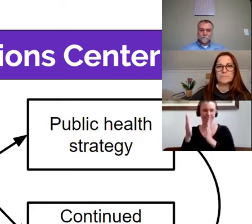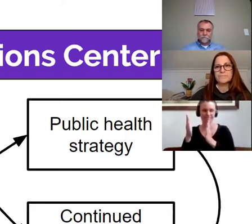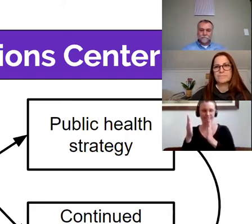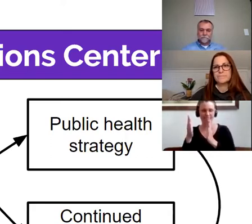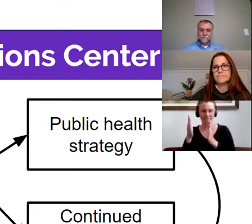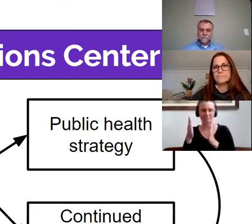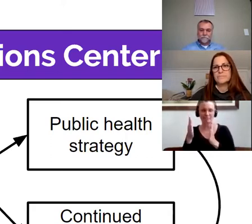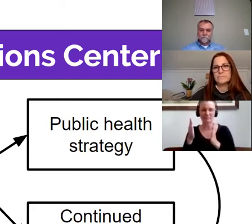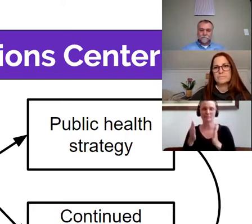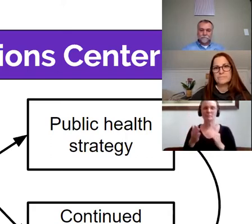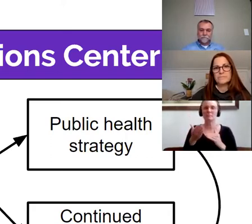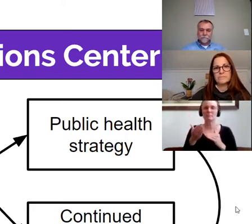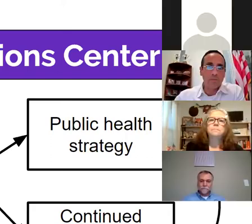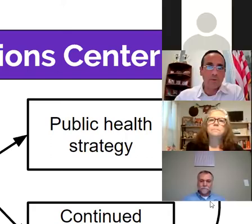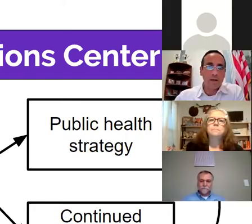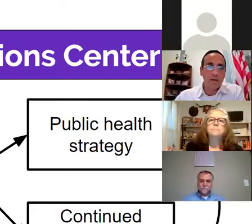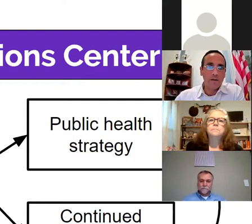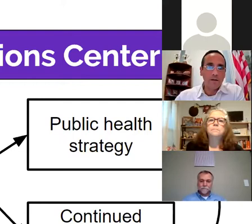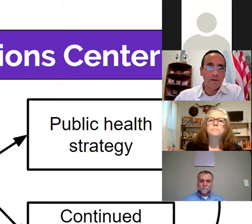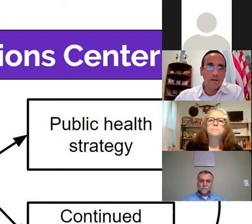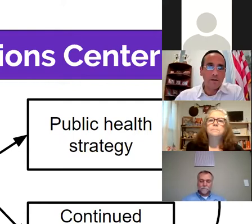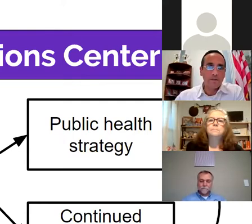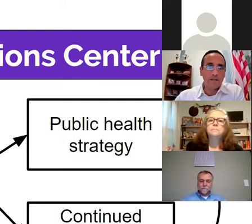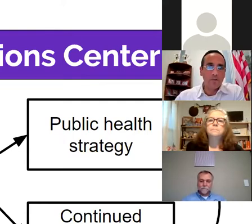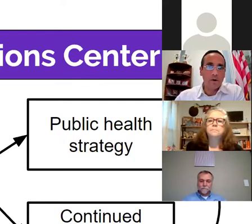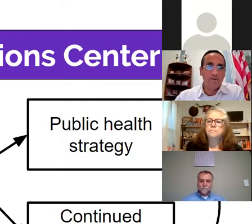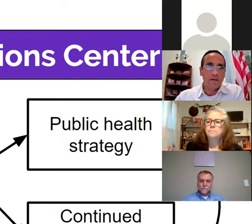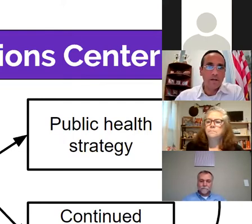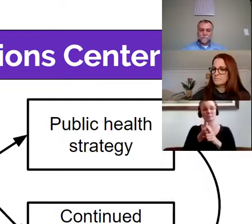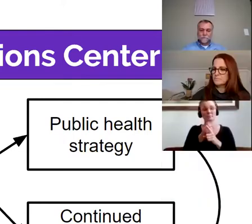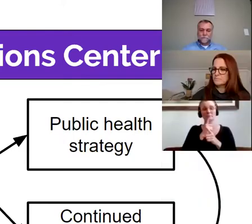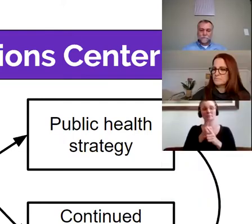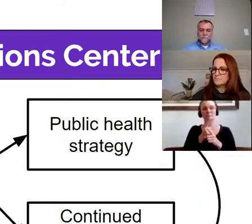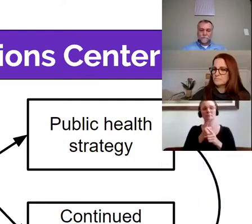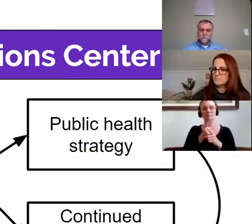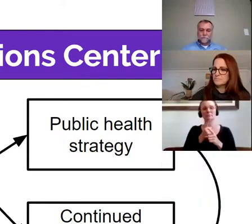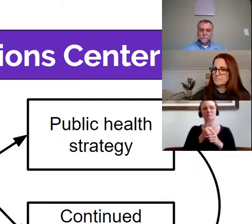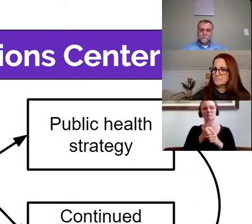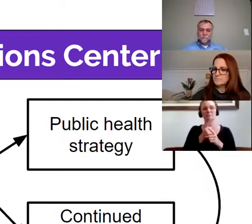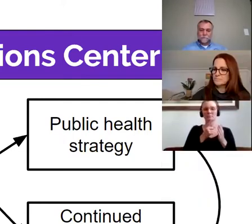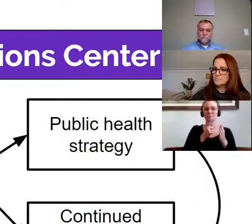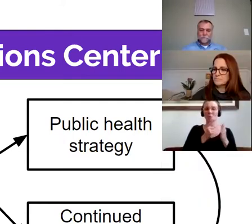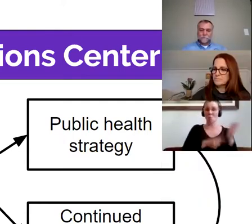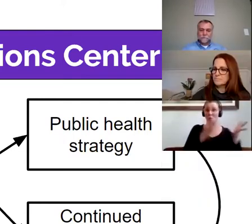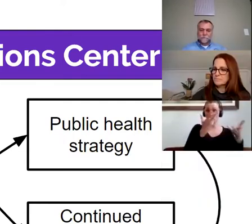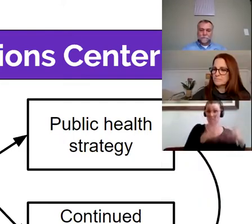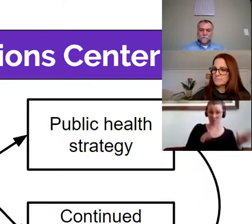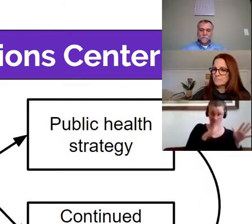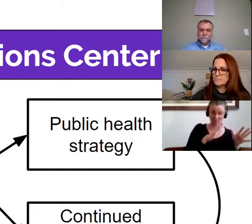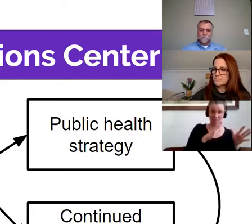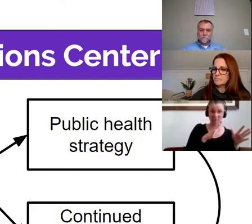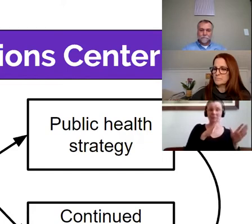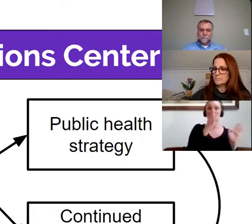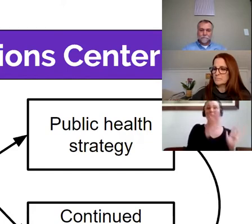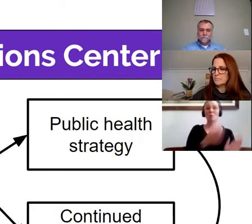So this chart is just a simple way of seeing what we've done. We've prepared the EOC, the emergency operations